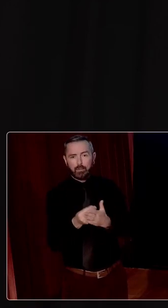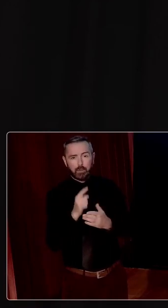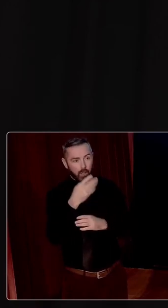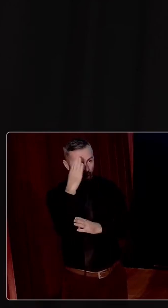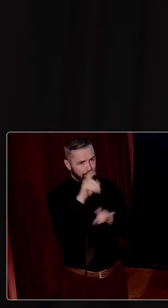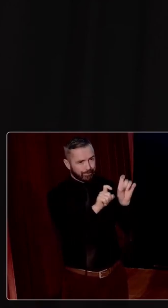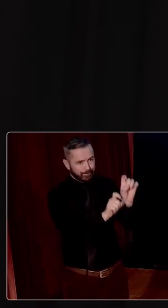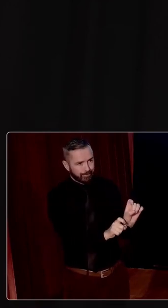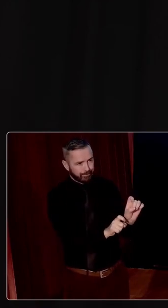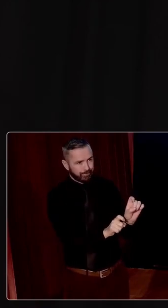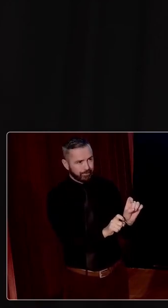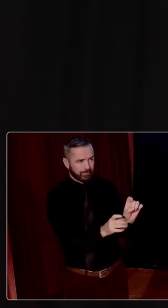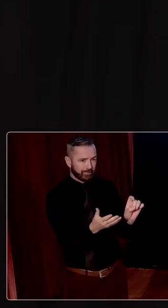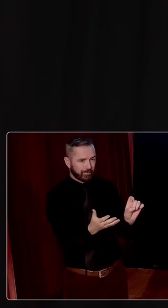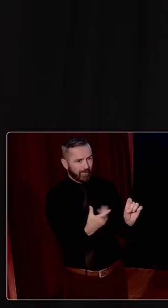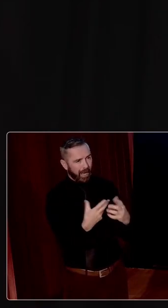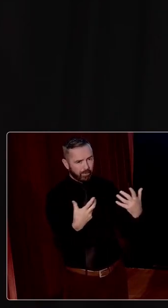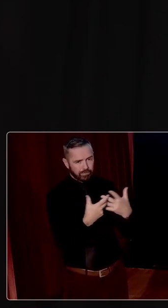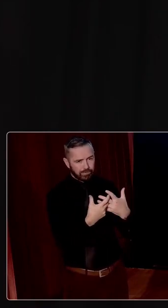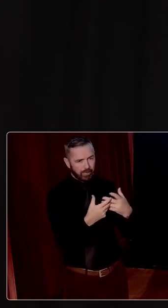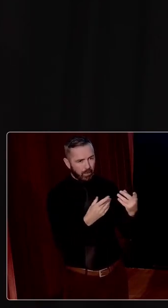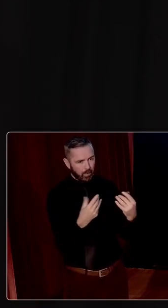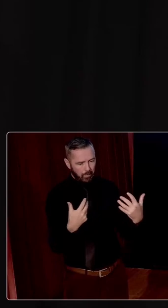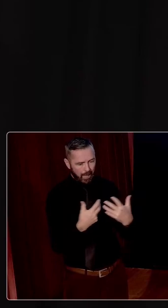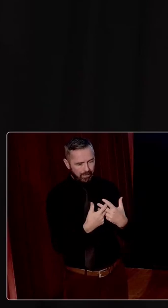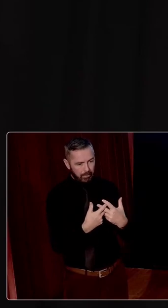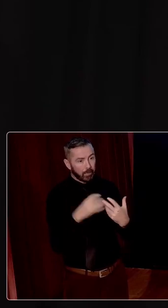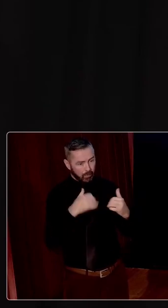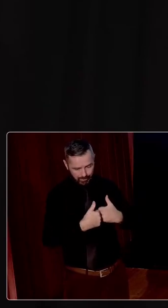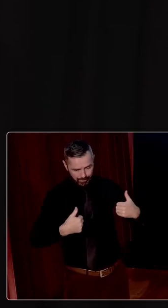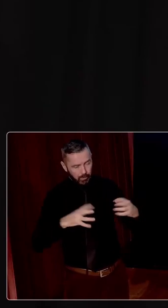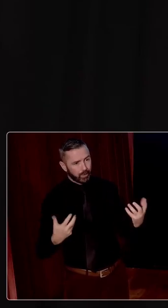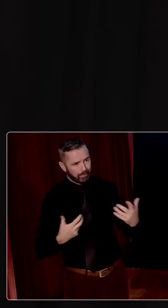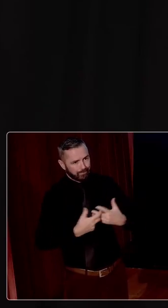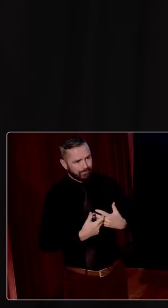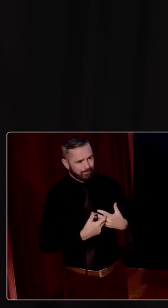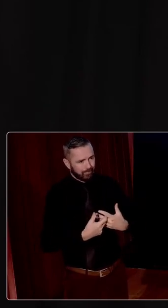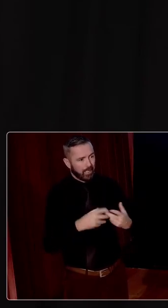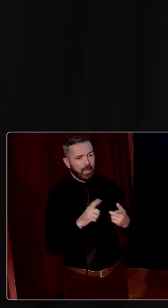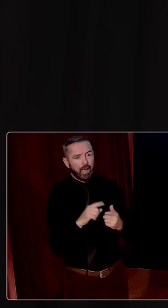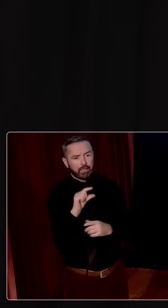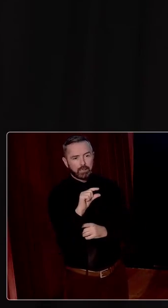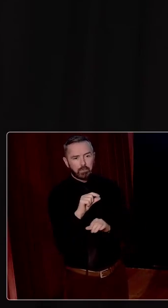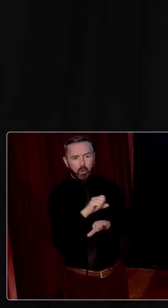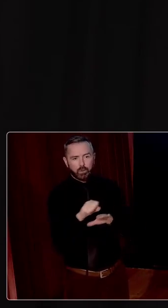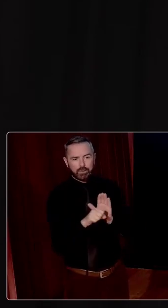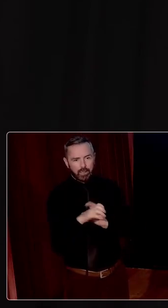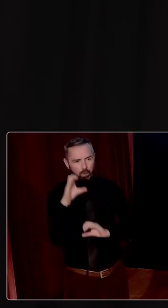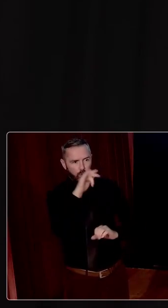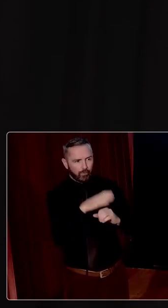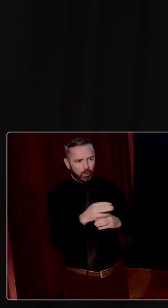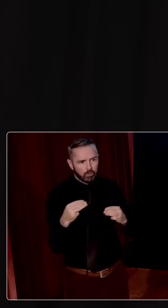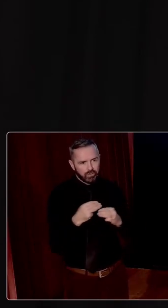So that fit, how to get that fit right. And then the other is that small states tend to look for shelter. So where